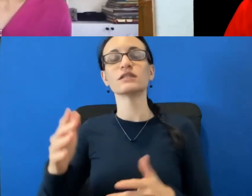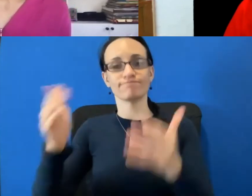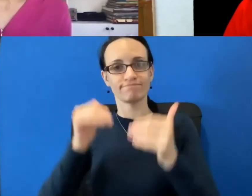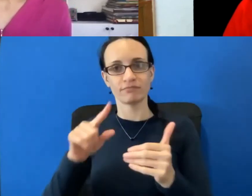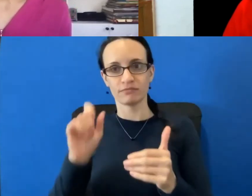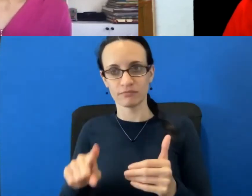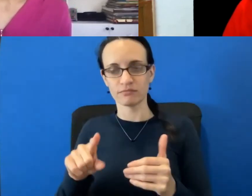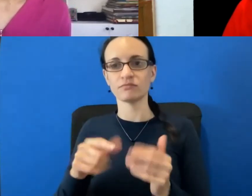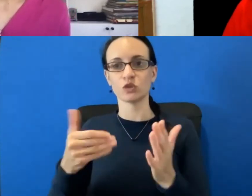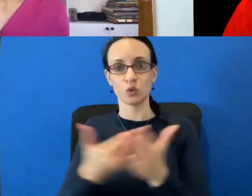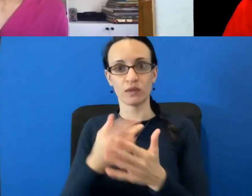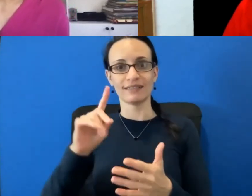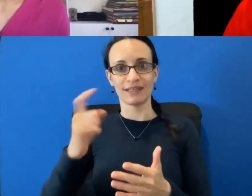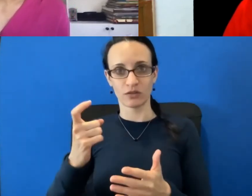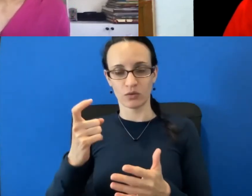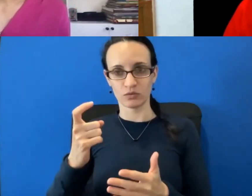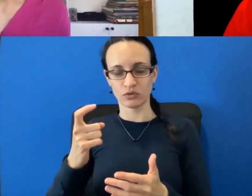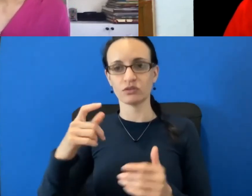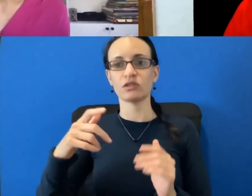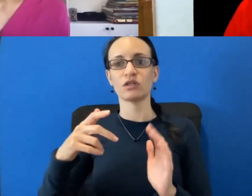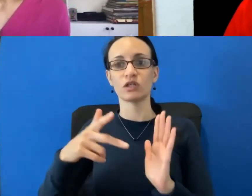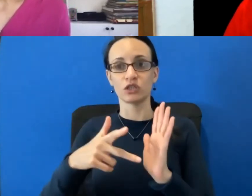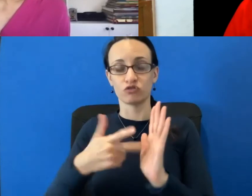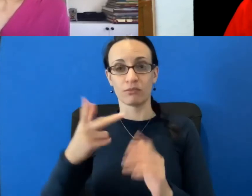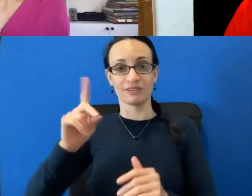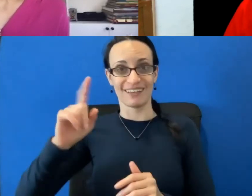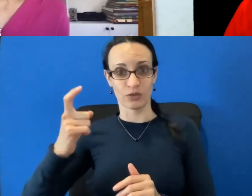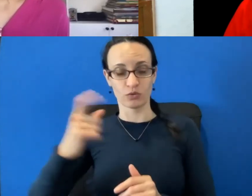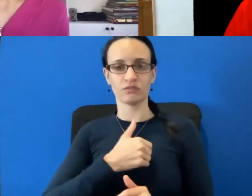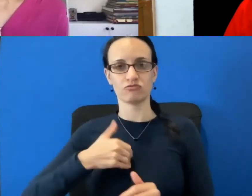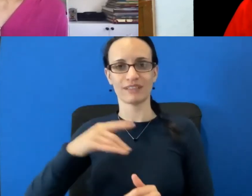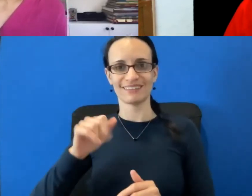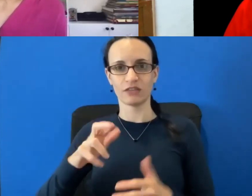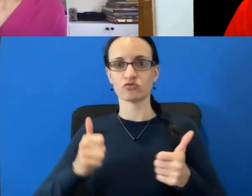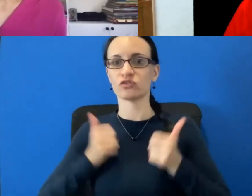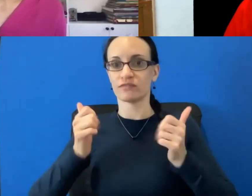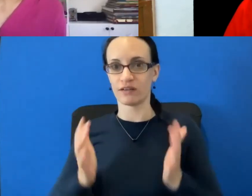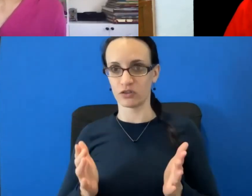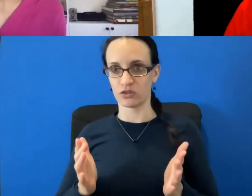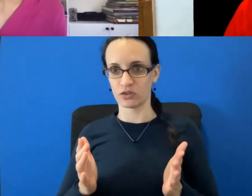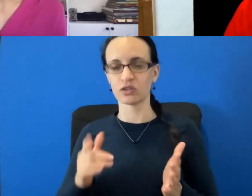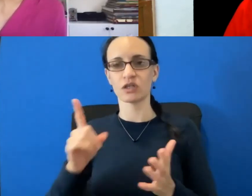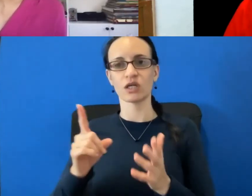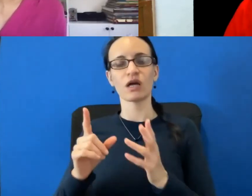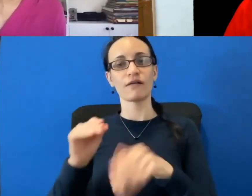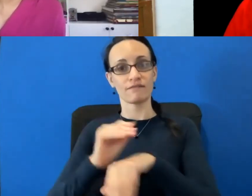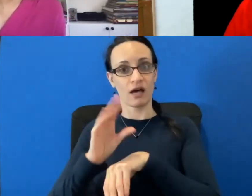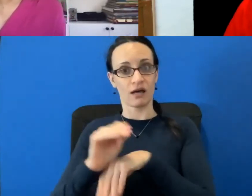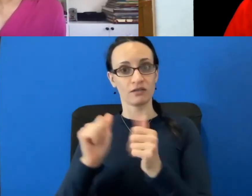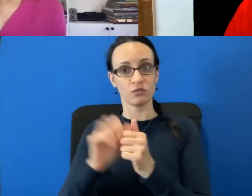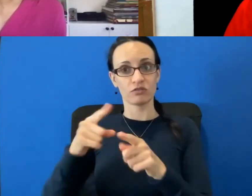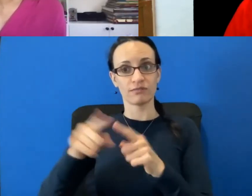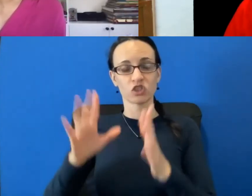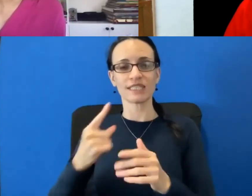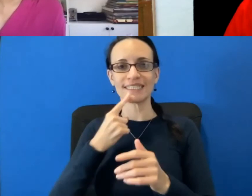negative breast cancer survivor currently in chemo treatment. She had a discussion with her breast specialist who advised that she uses a deodorant spray